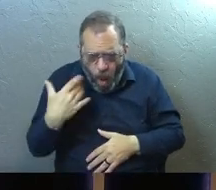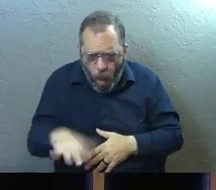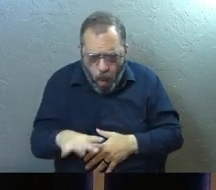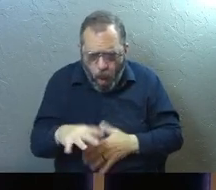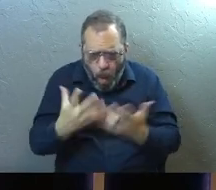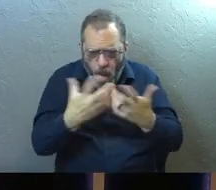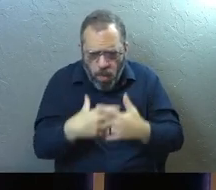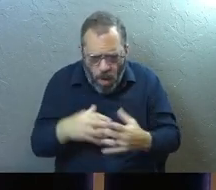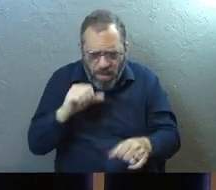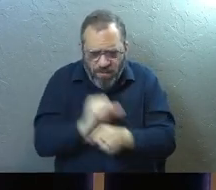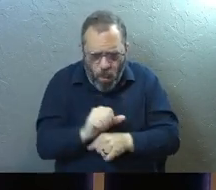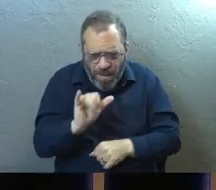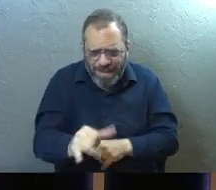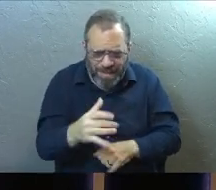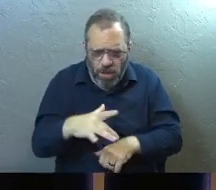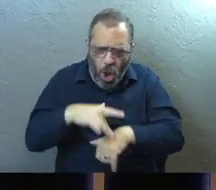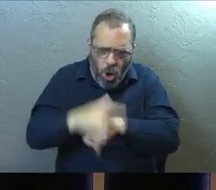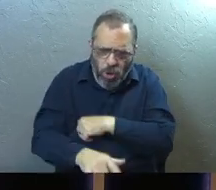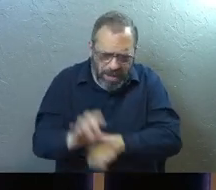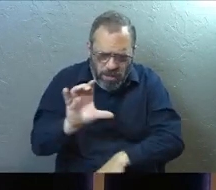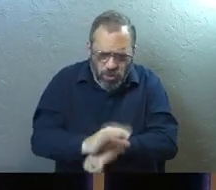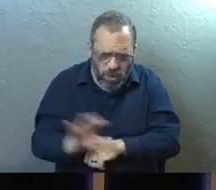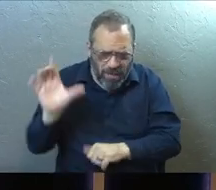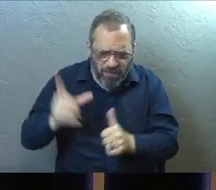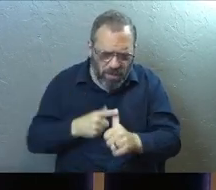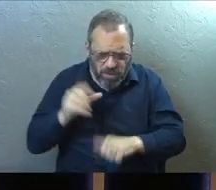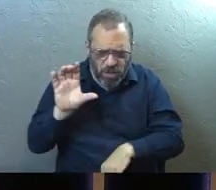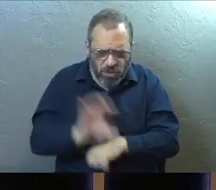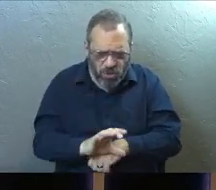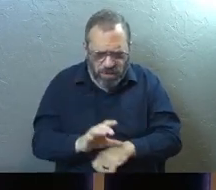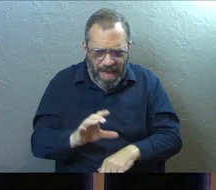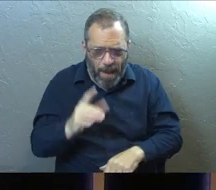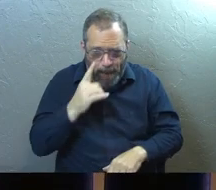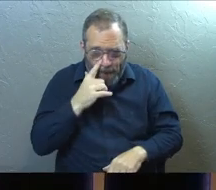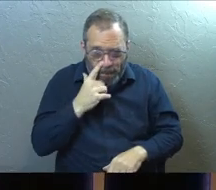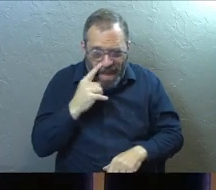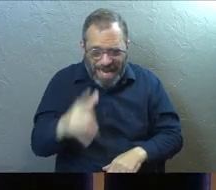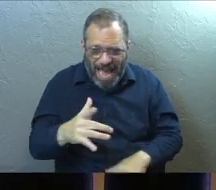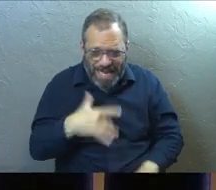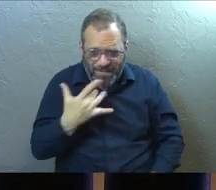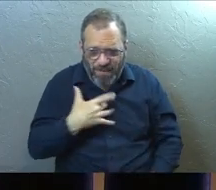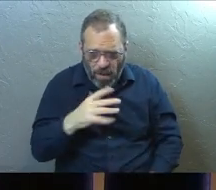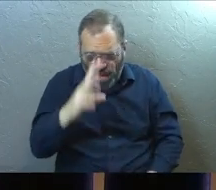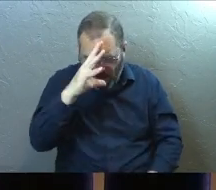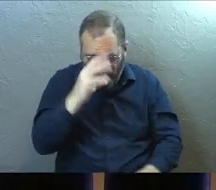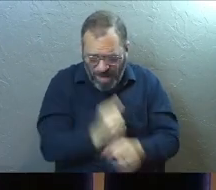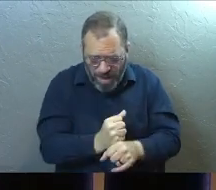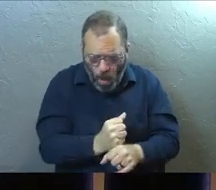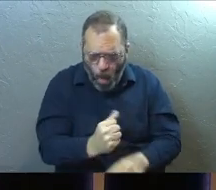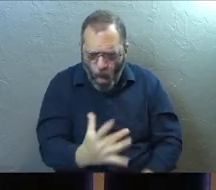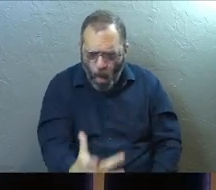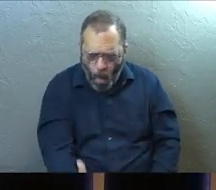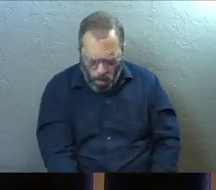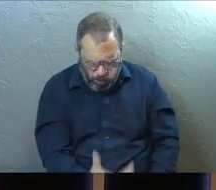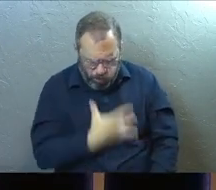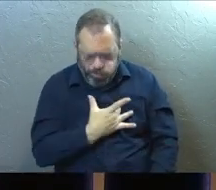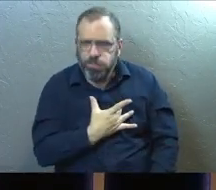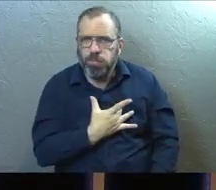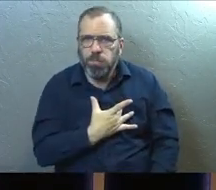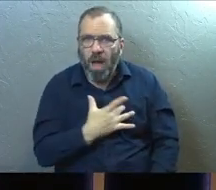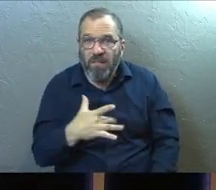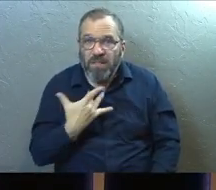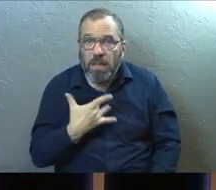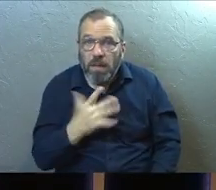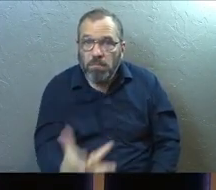worked for them. And man, if you're like me, I felt the heat off of their faith by the end of that. Do you feel the